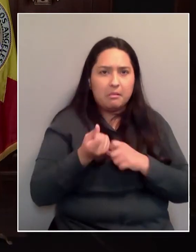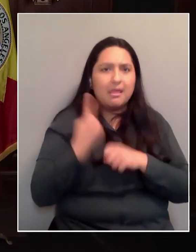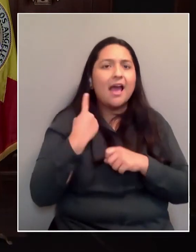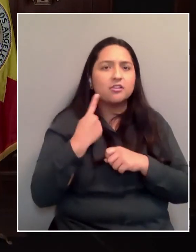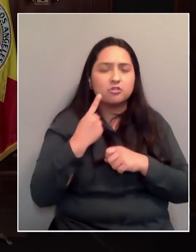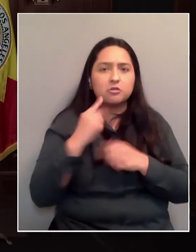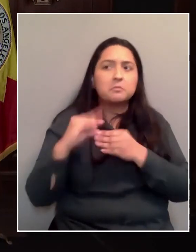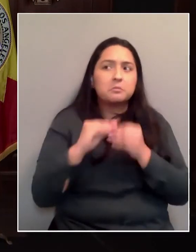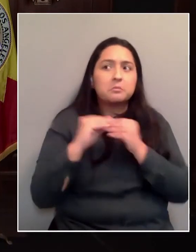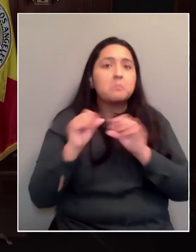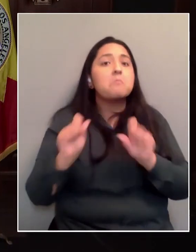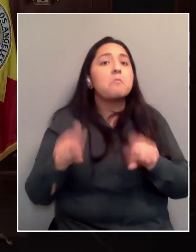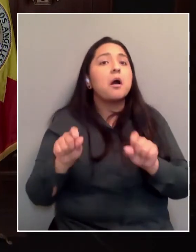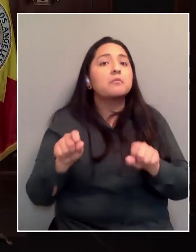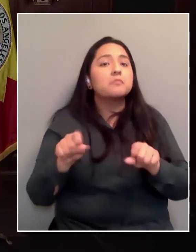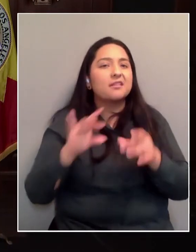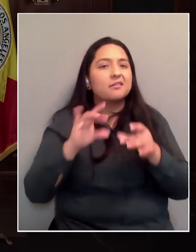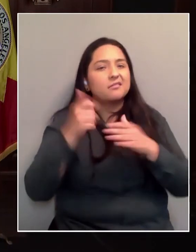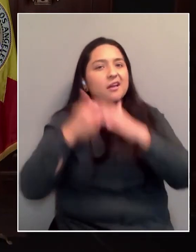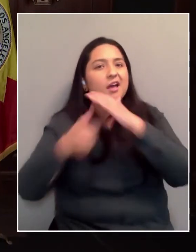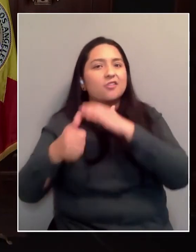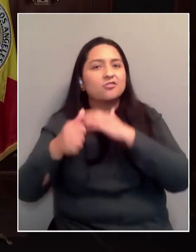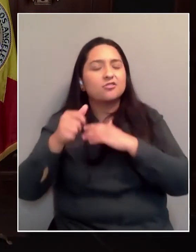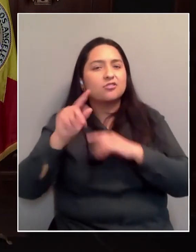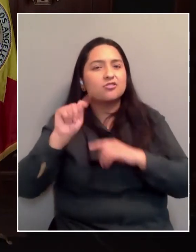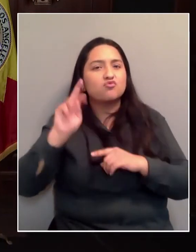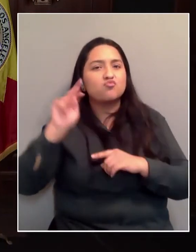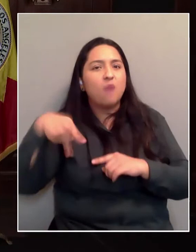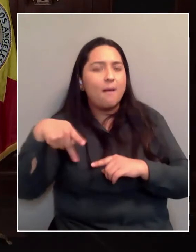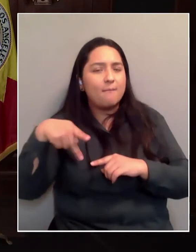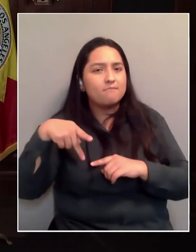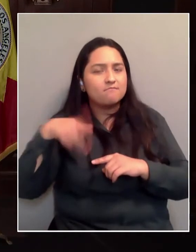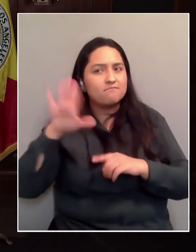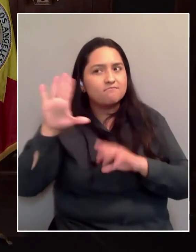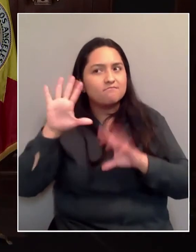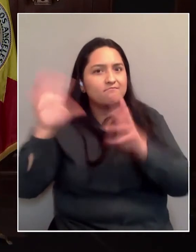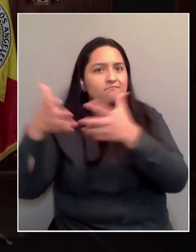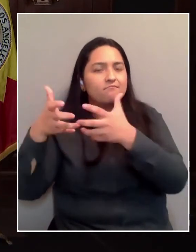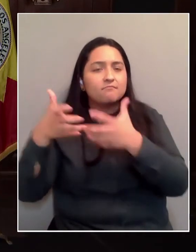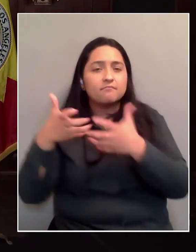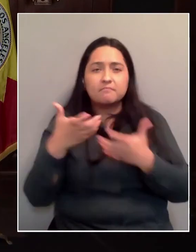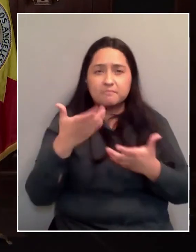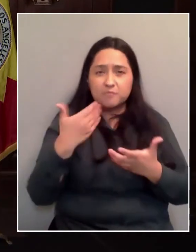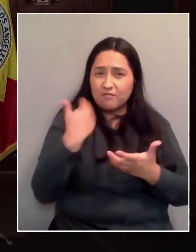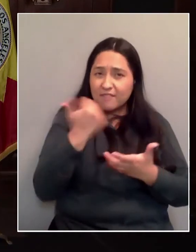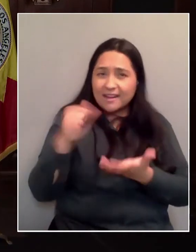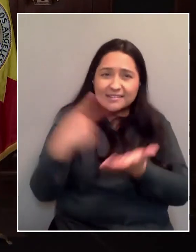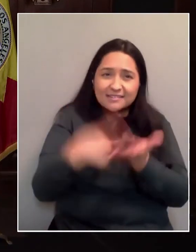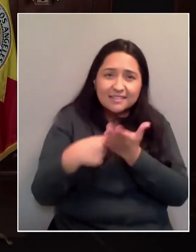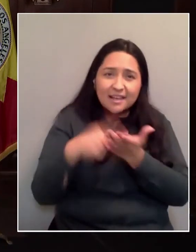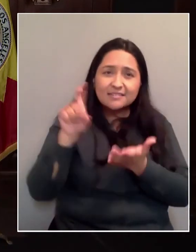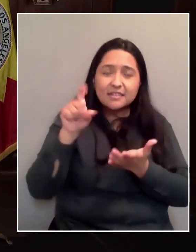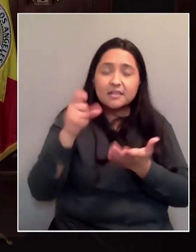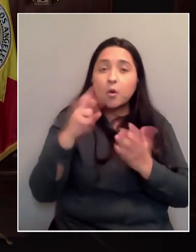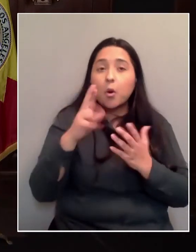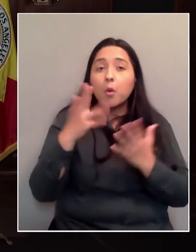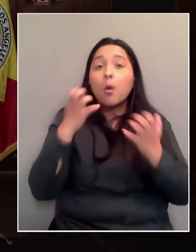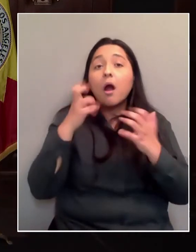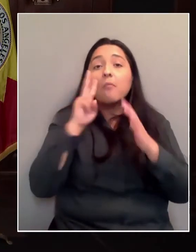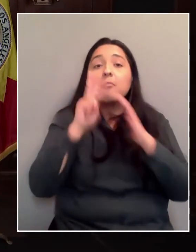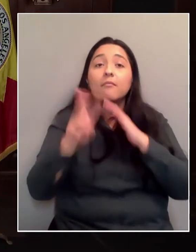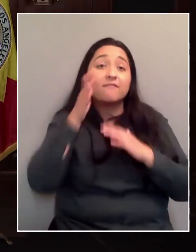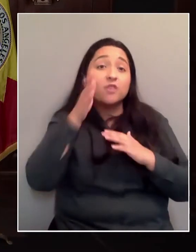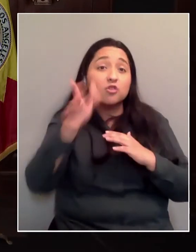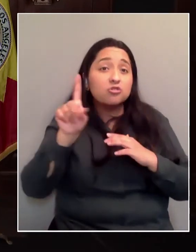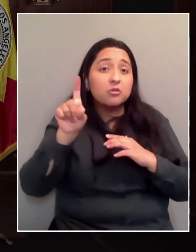administration was talking about it. If there isn't a discussion for something like that, is that something that you would want to see? Thank you. Not that